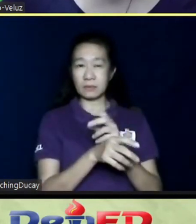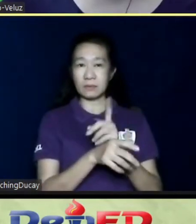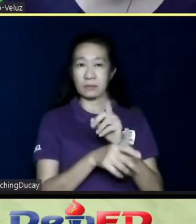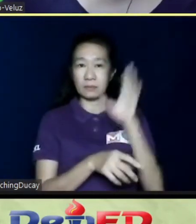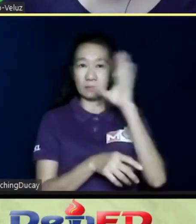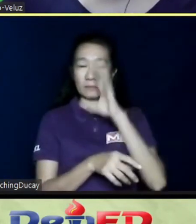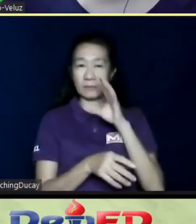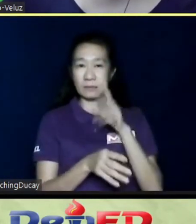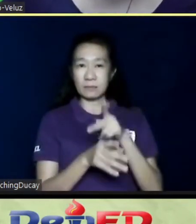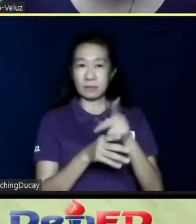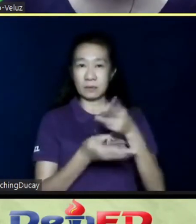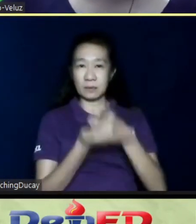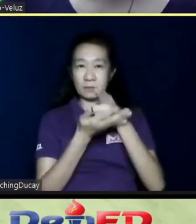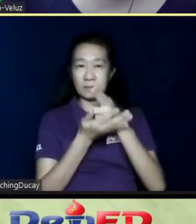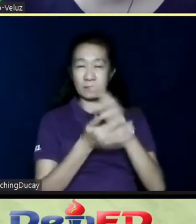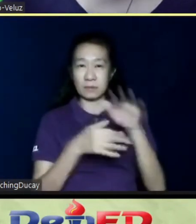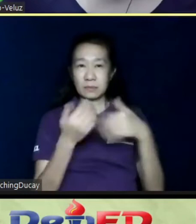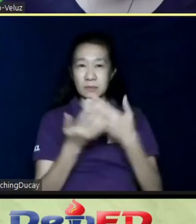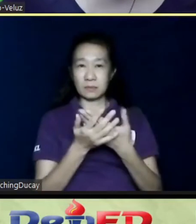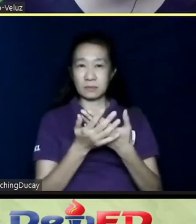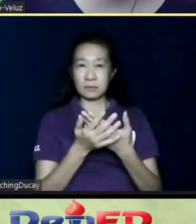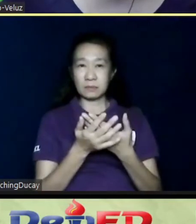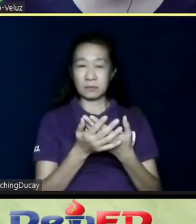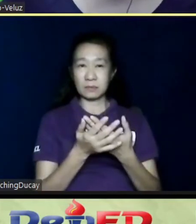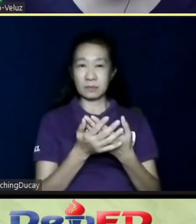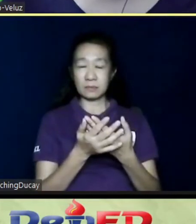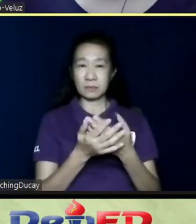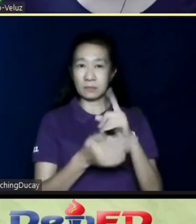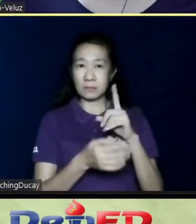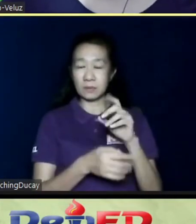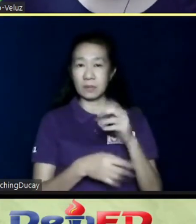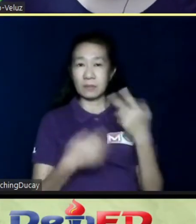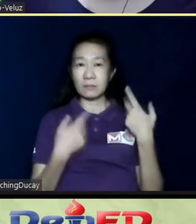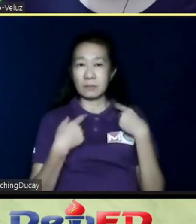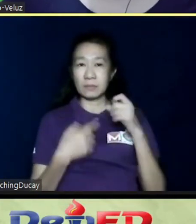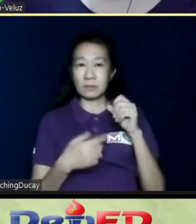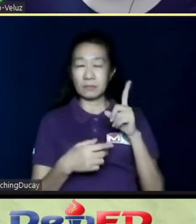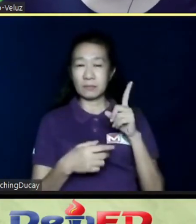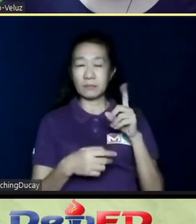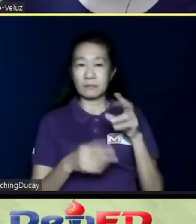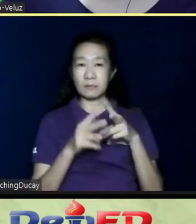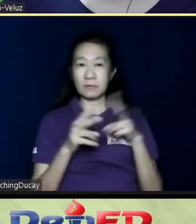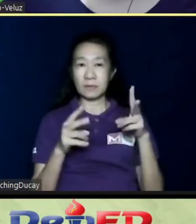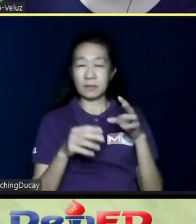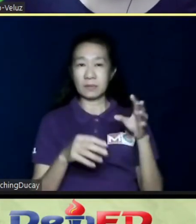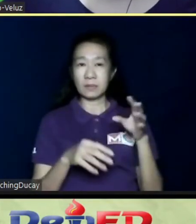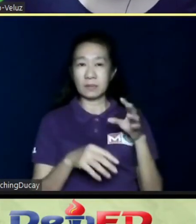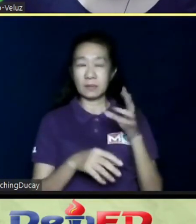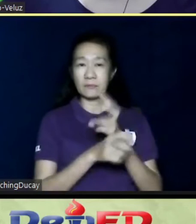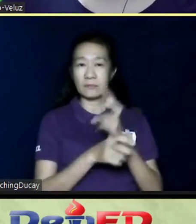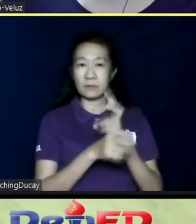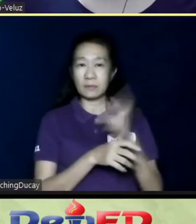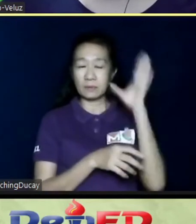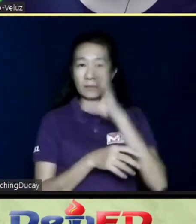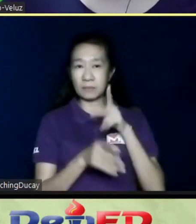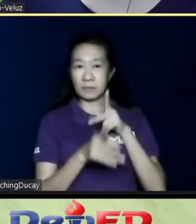help us all the time. Like in our case, we have 11 regions. We are in 11 regions and it's very difficult to source professionals for all.